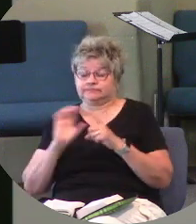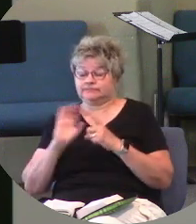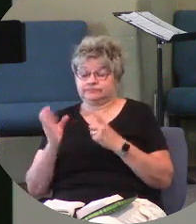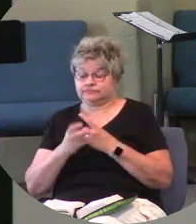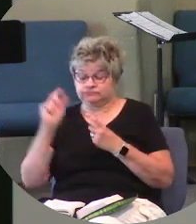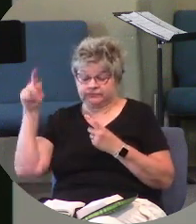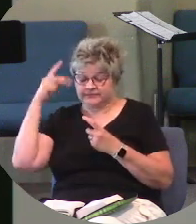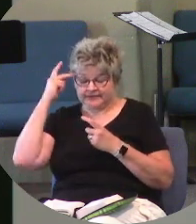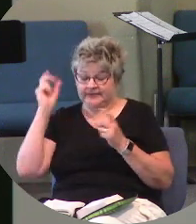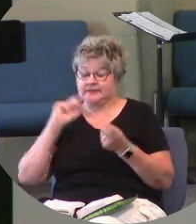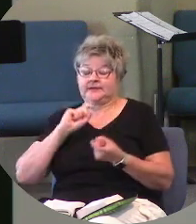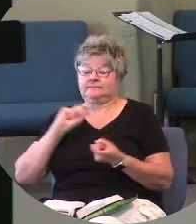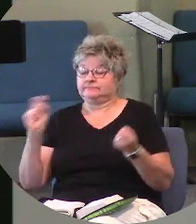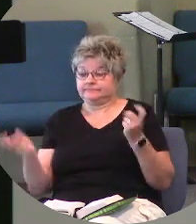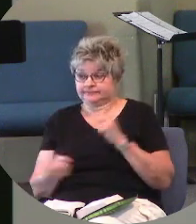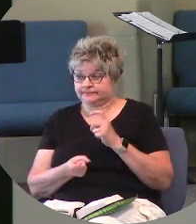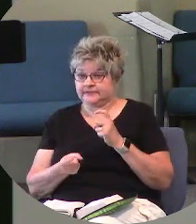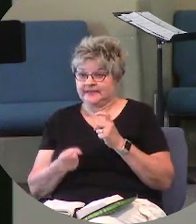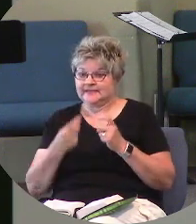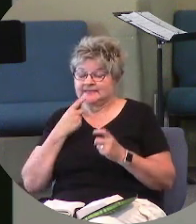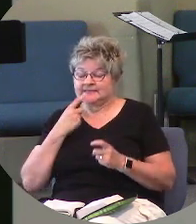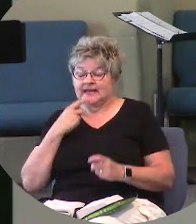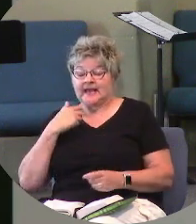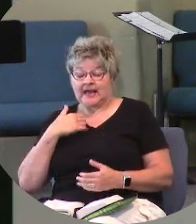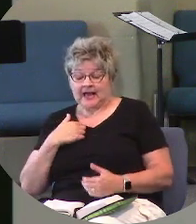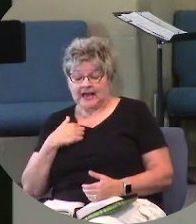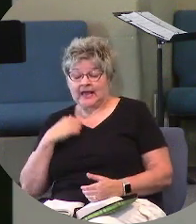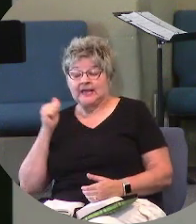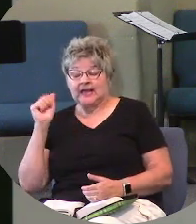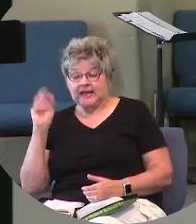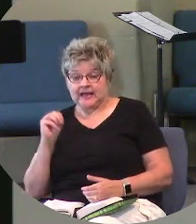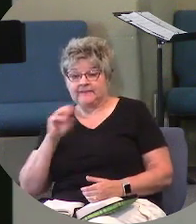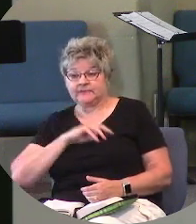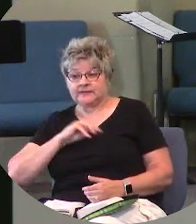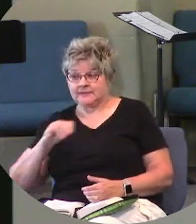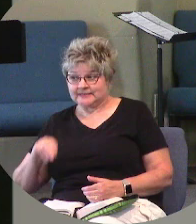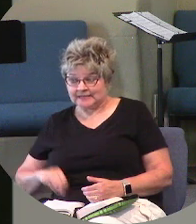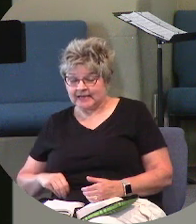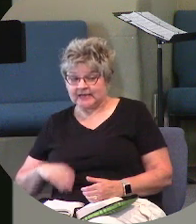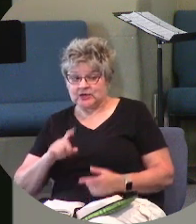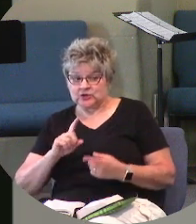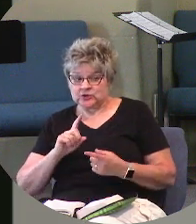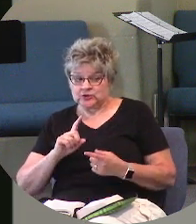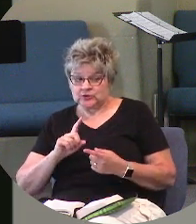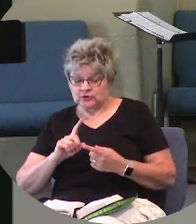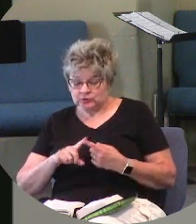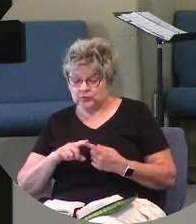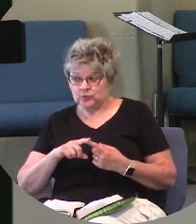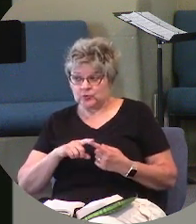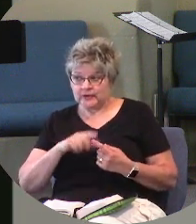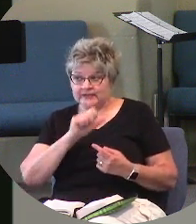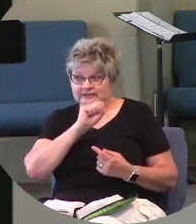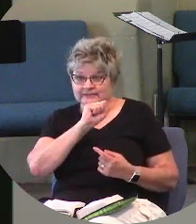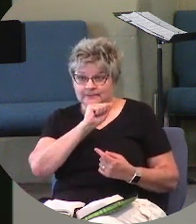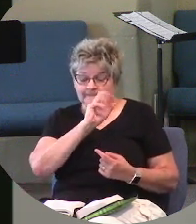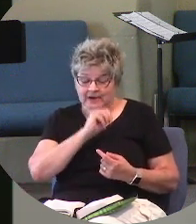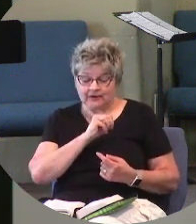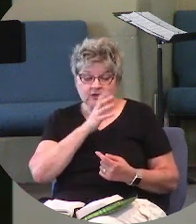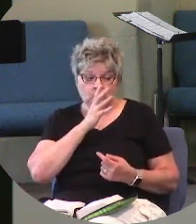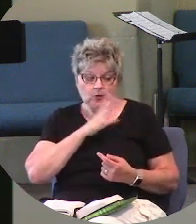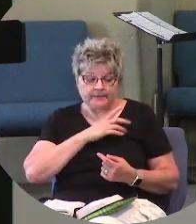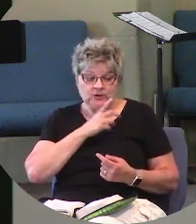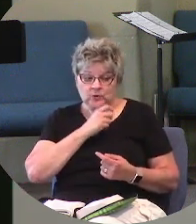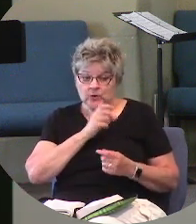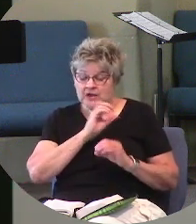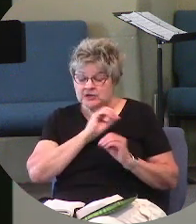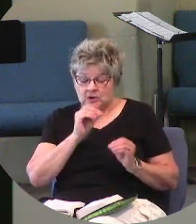shattering. He's saying, I am the Messiah to a Samaritan woman who nobody loves, everybody hates,